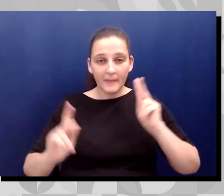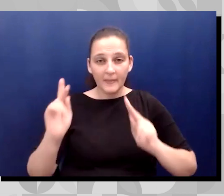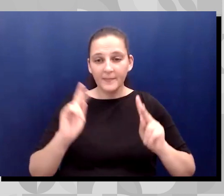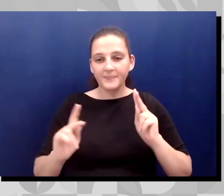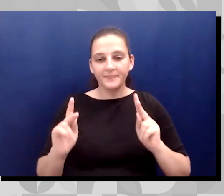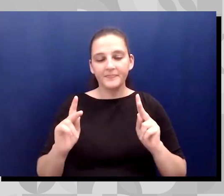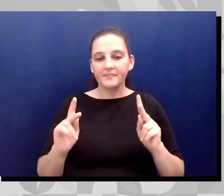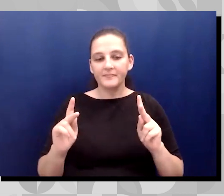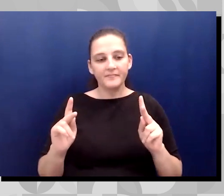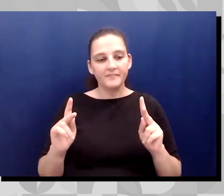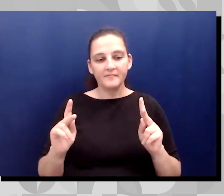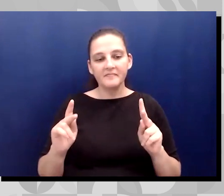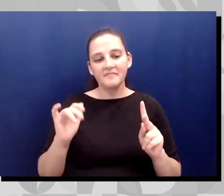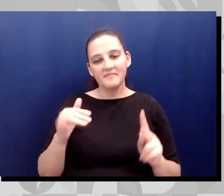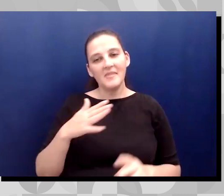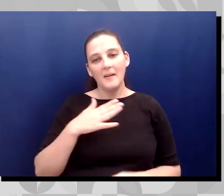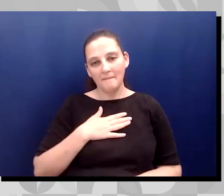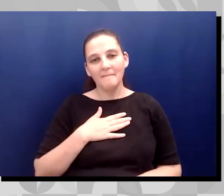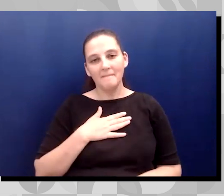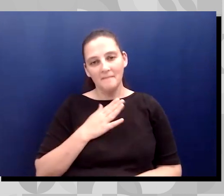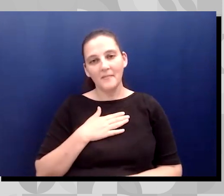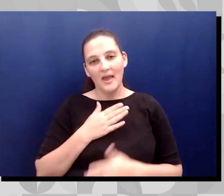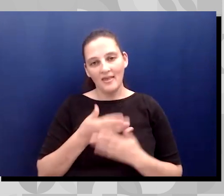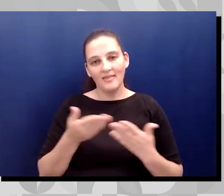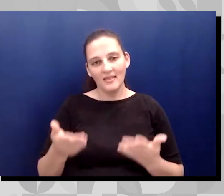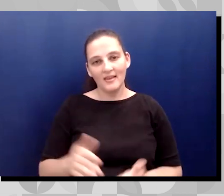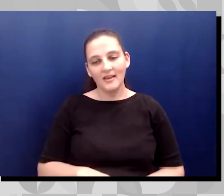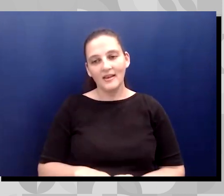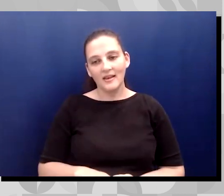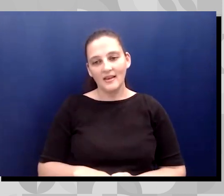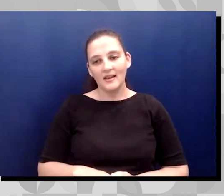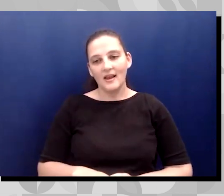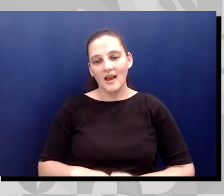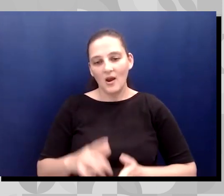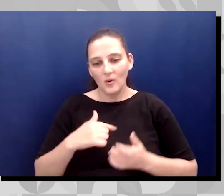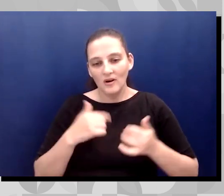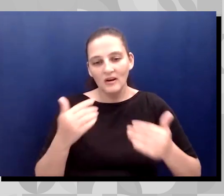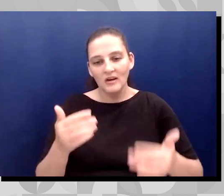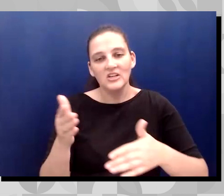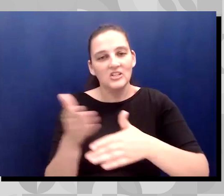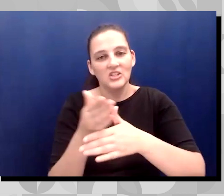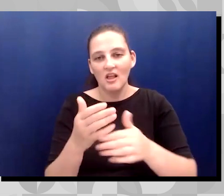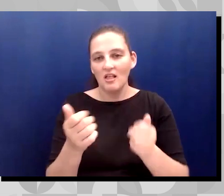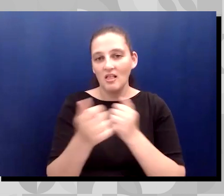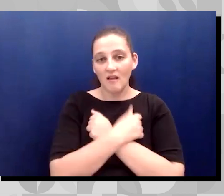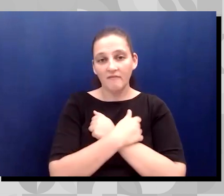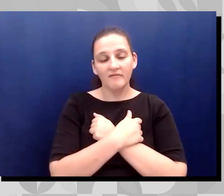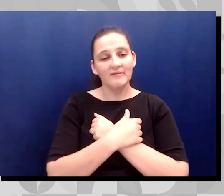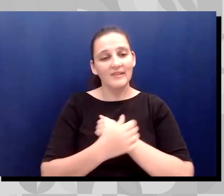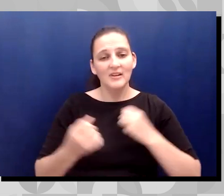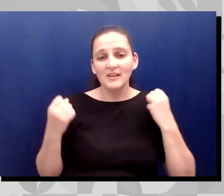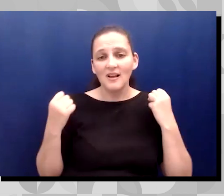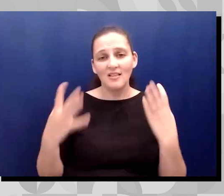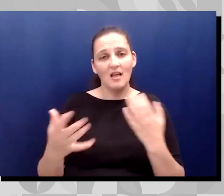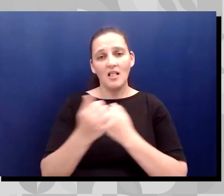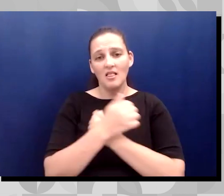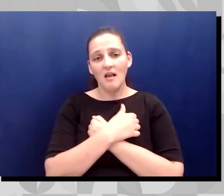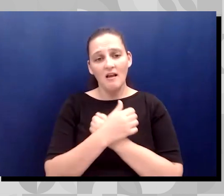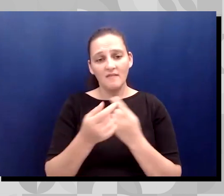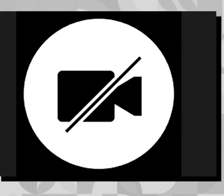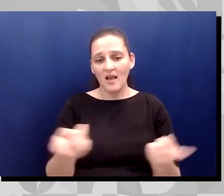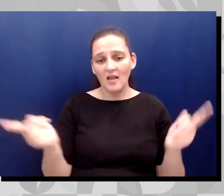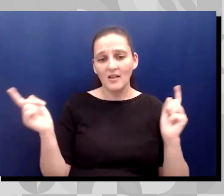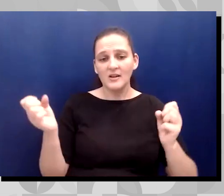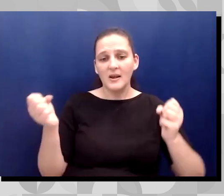thing. I want to include, share the love. And, uh, there's a lot of love out there through all these programs and